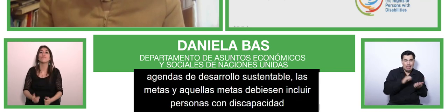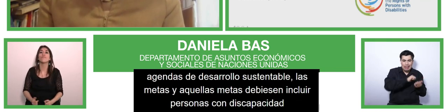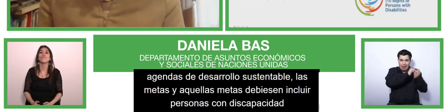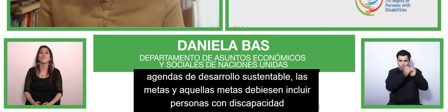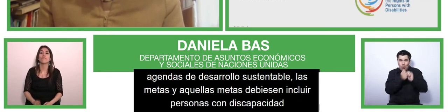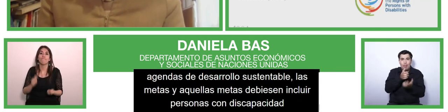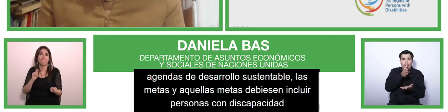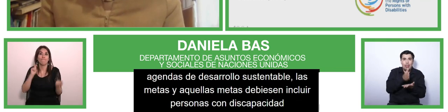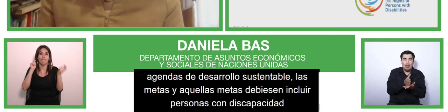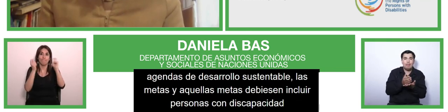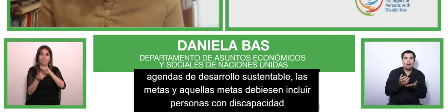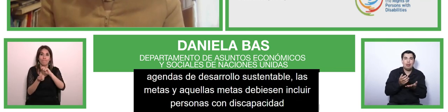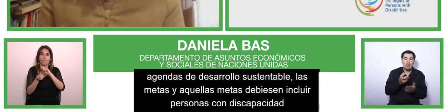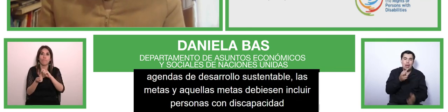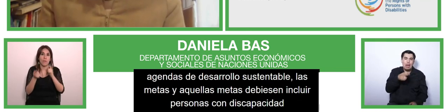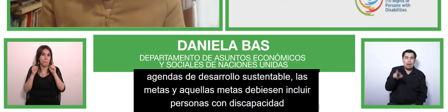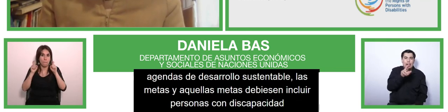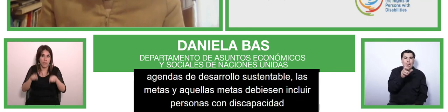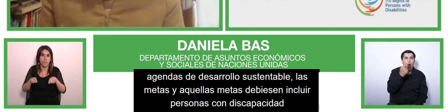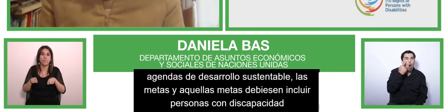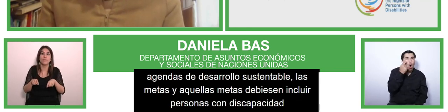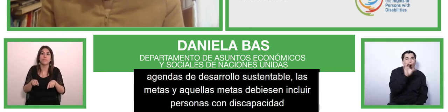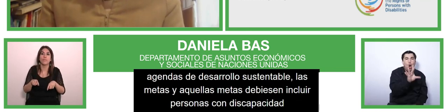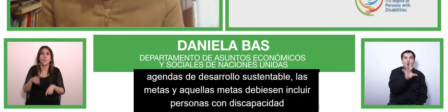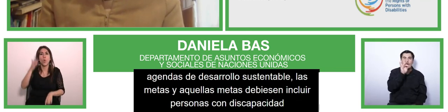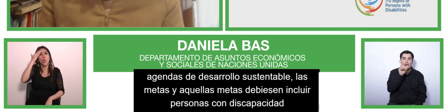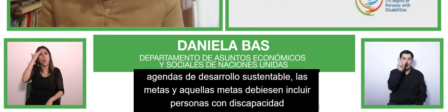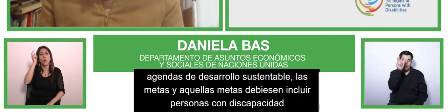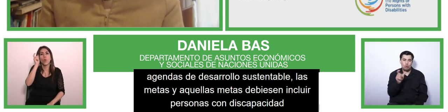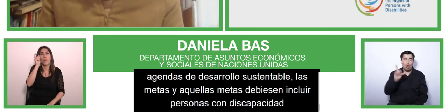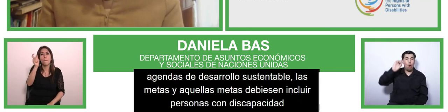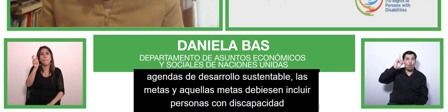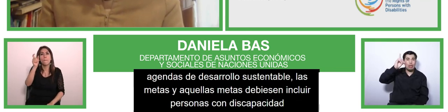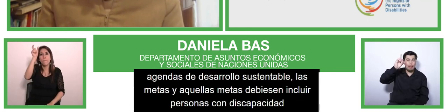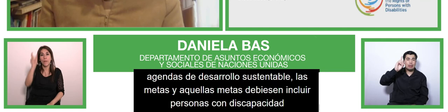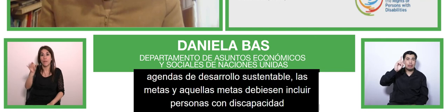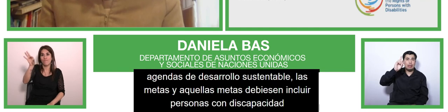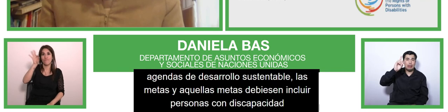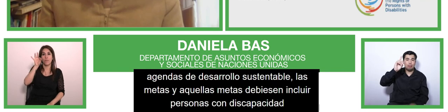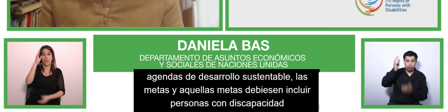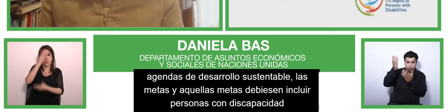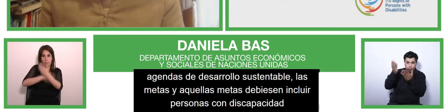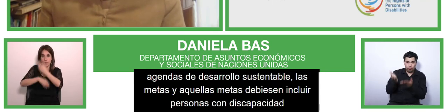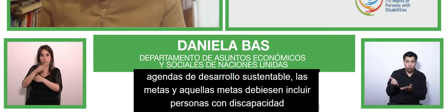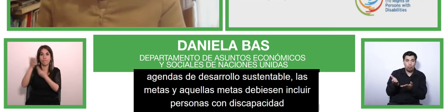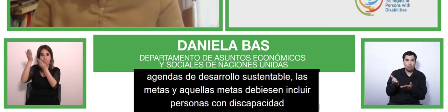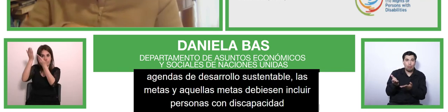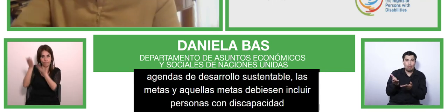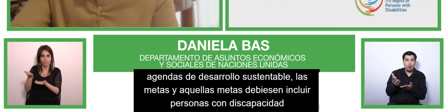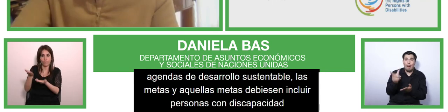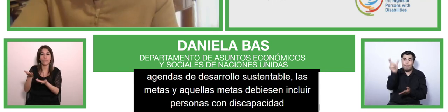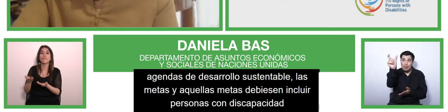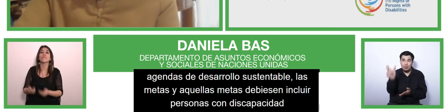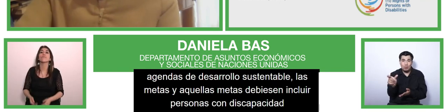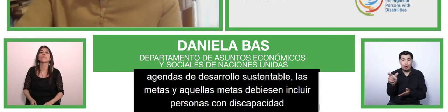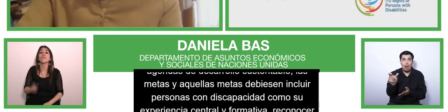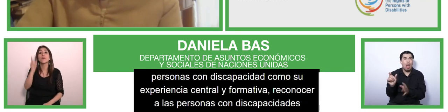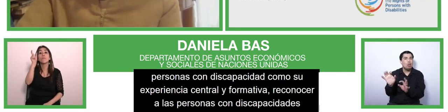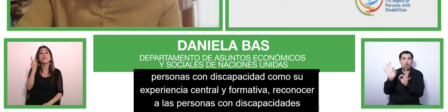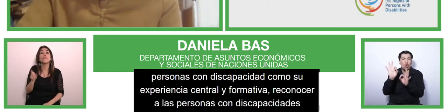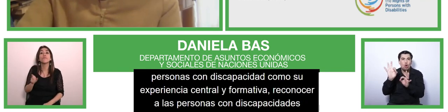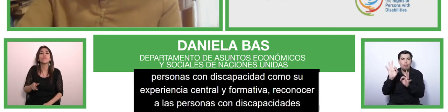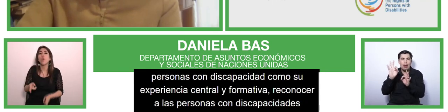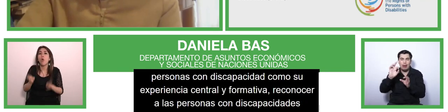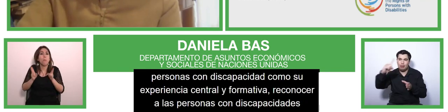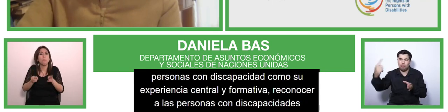Recognizing persons with disabilities as contributing members of society and ensure their vital role in the